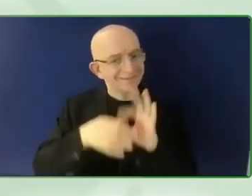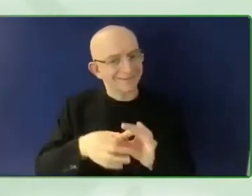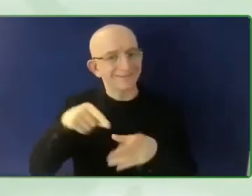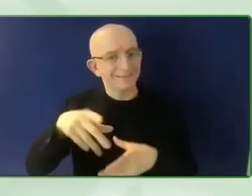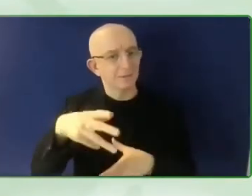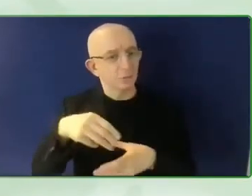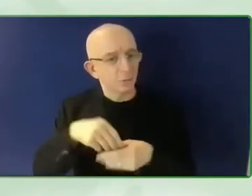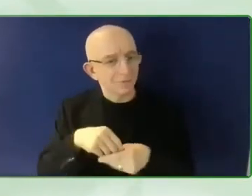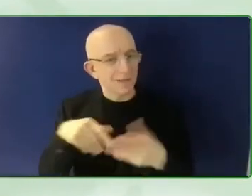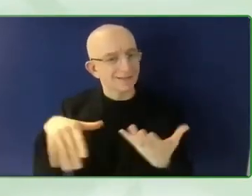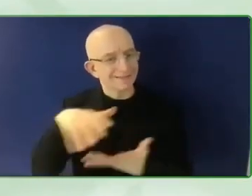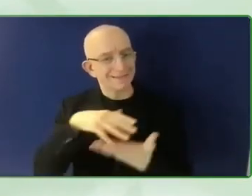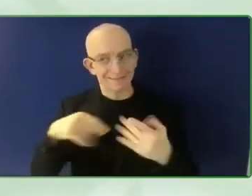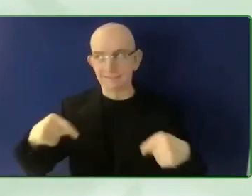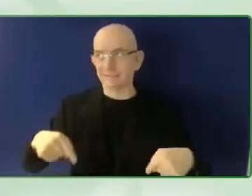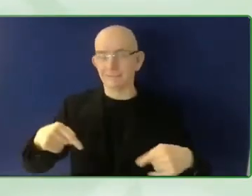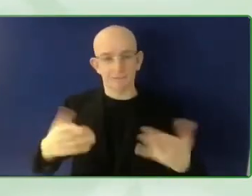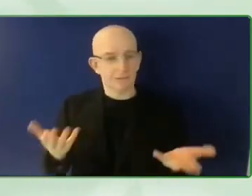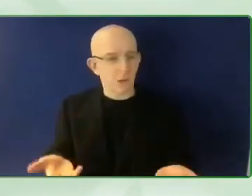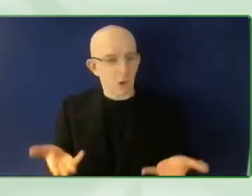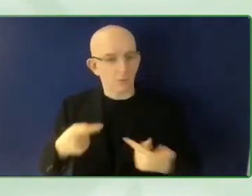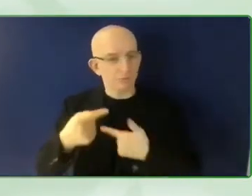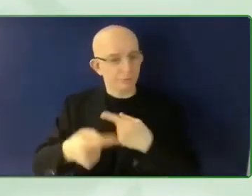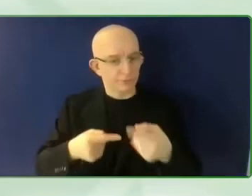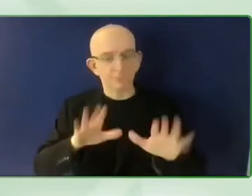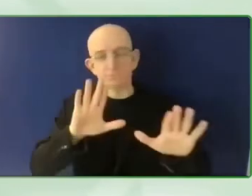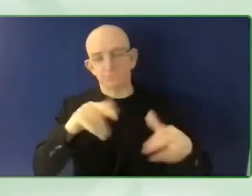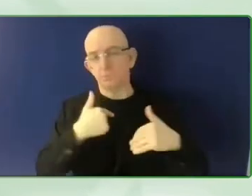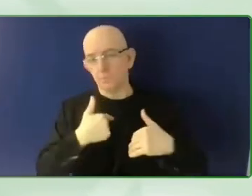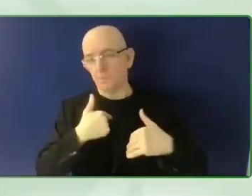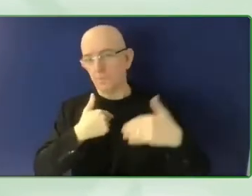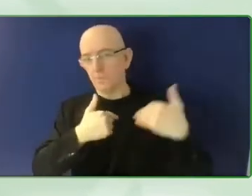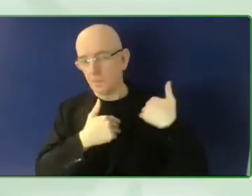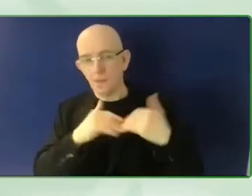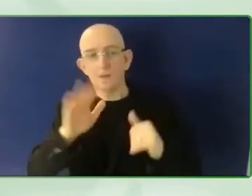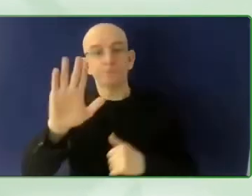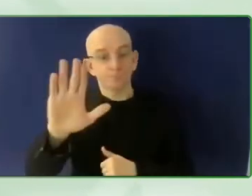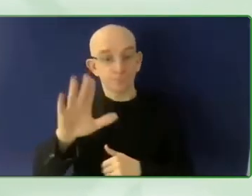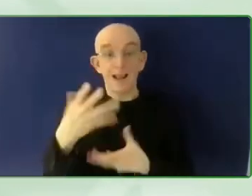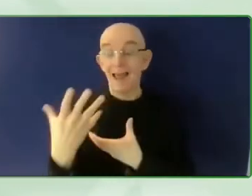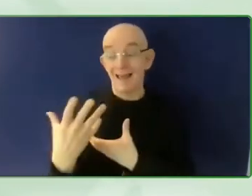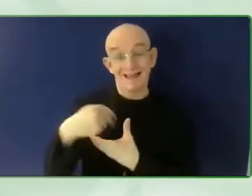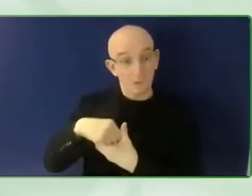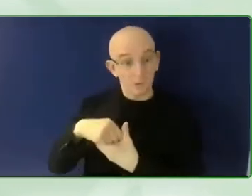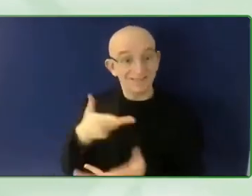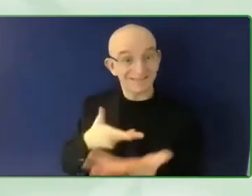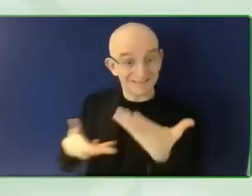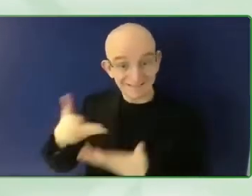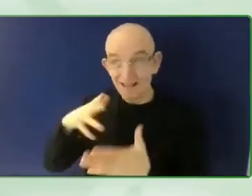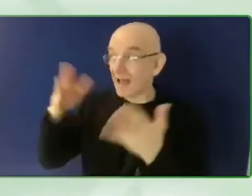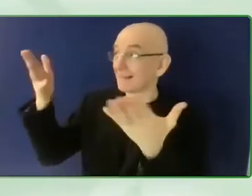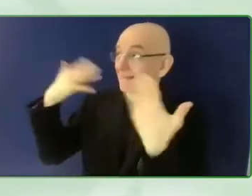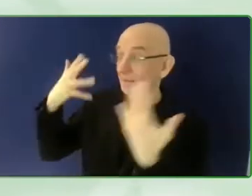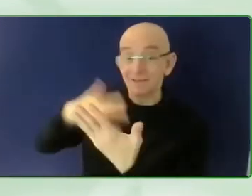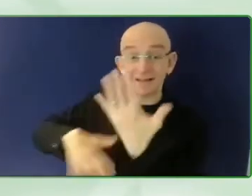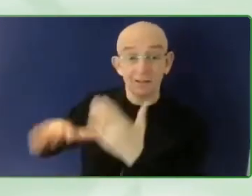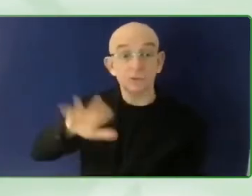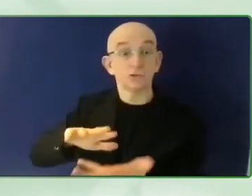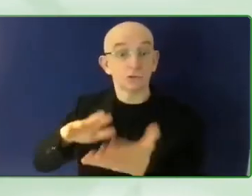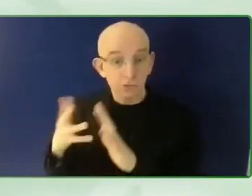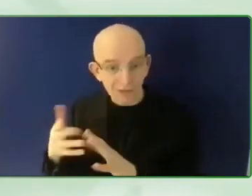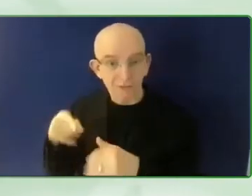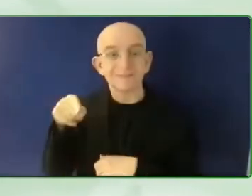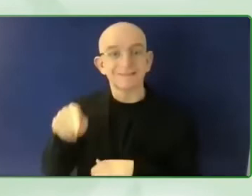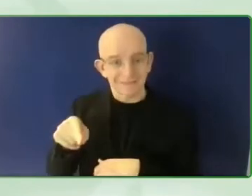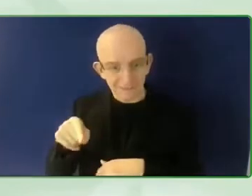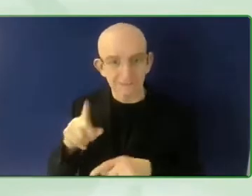you know, we think should all be considered together. For us, inclusive design is a process. It's a methodology that really